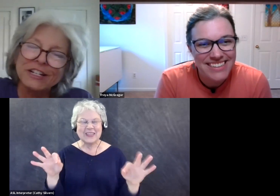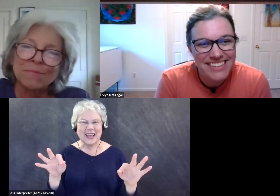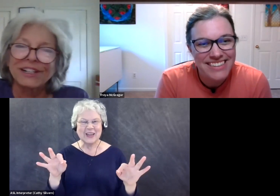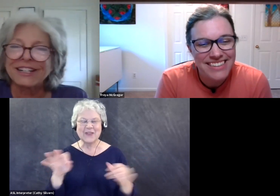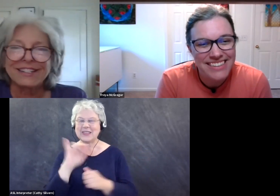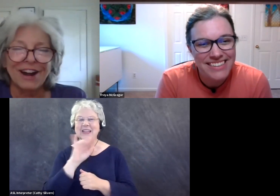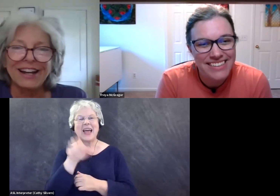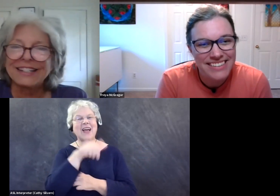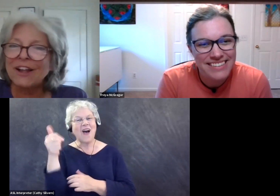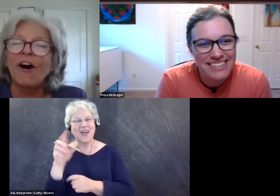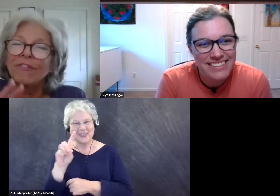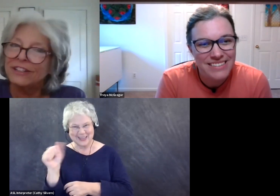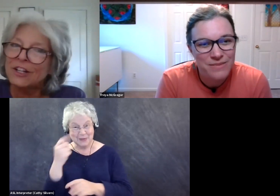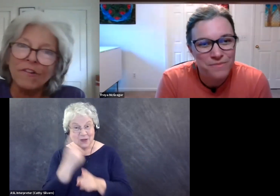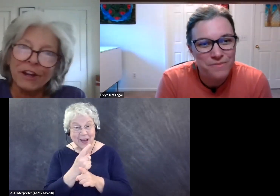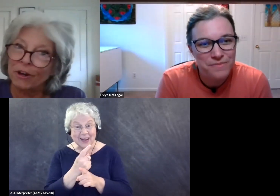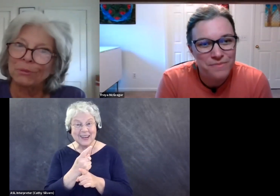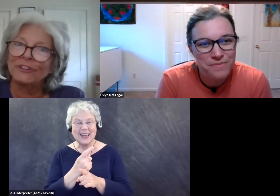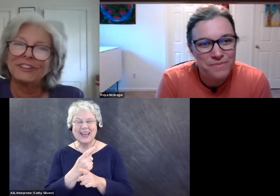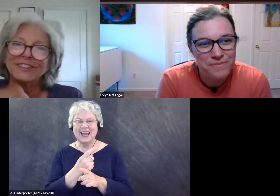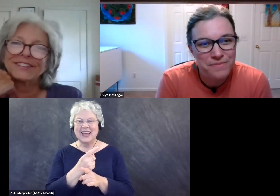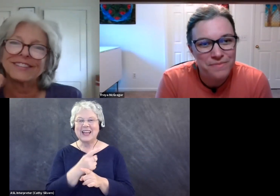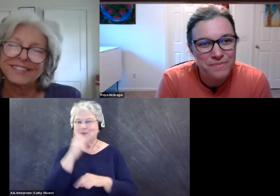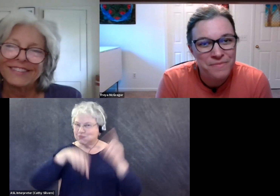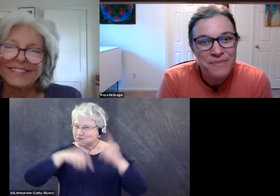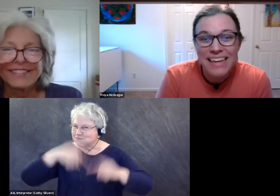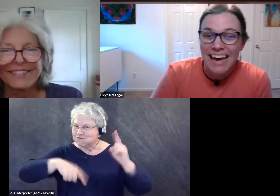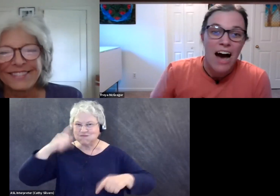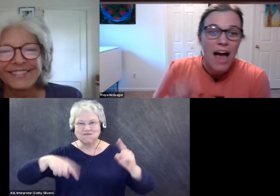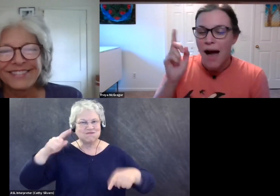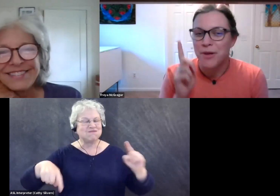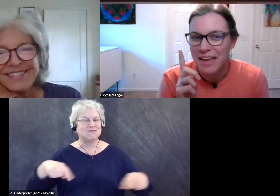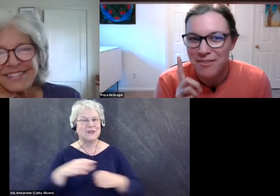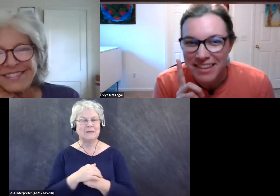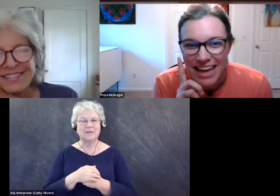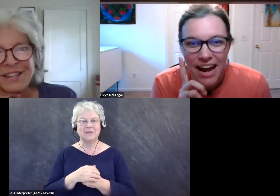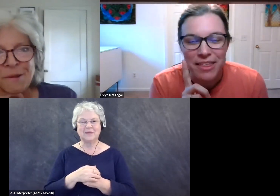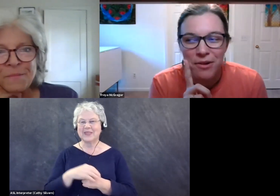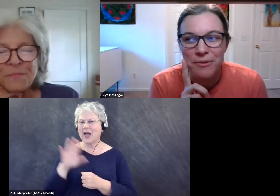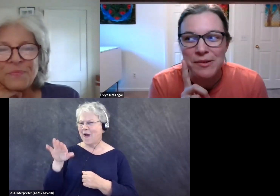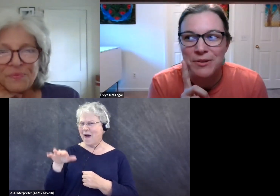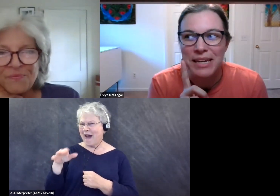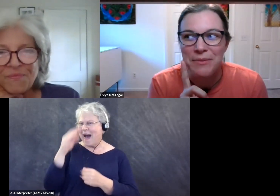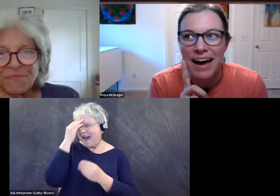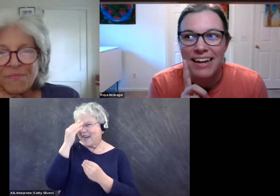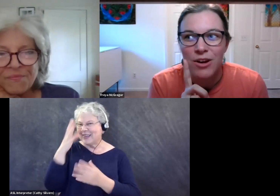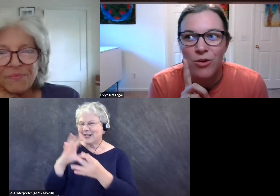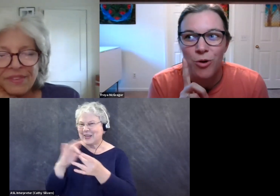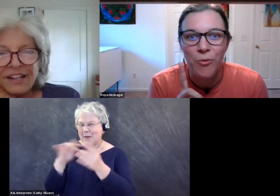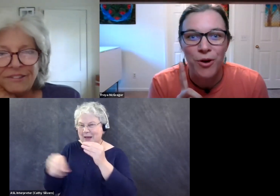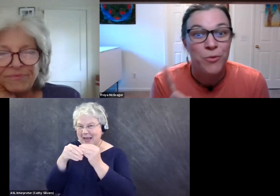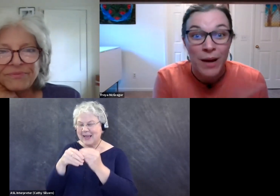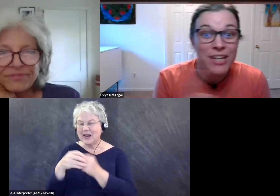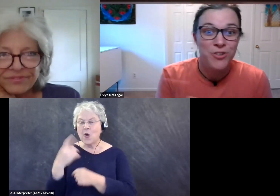all the other disabilities, right. It's all, it's all variable. Yeah. I'm going to caveat that. I think when we were talking about